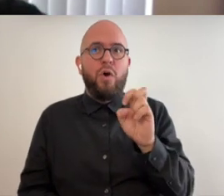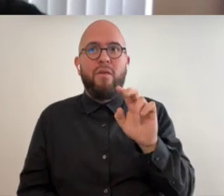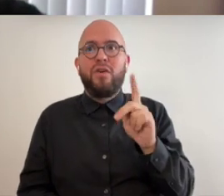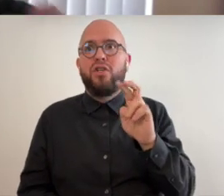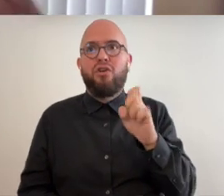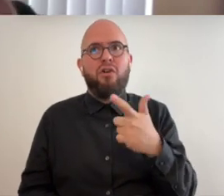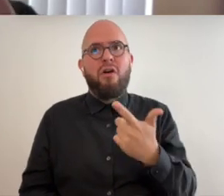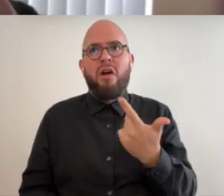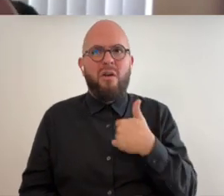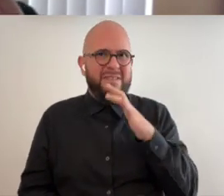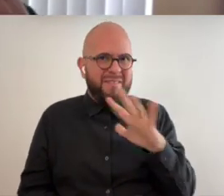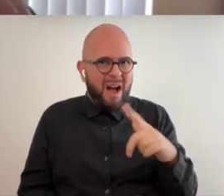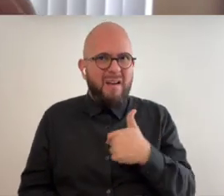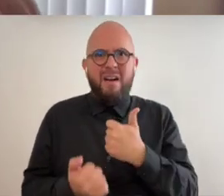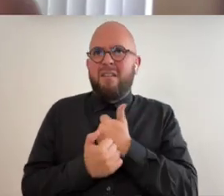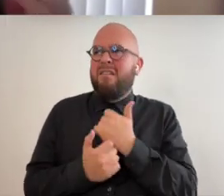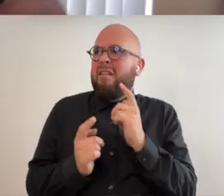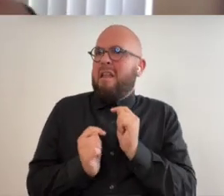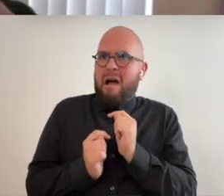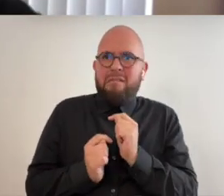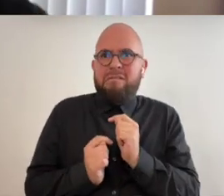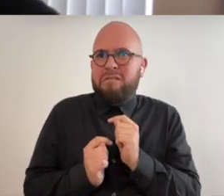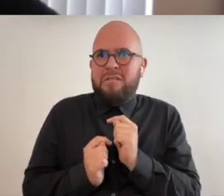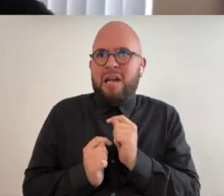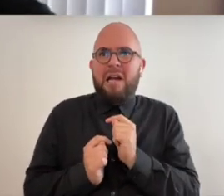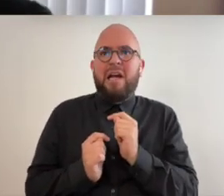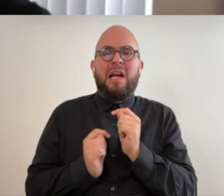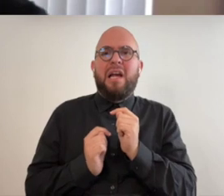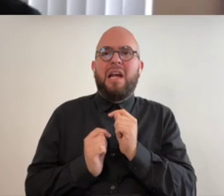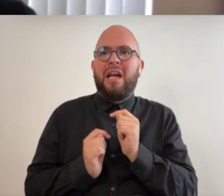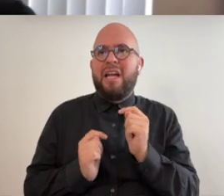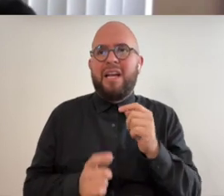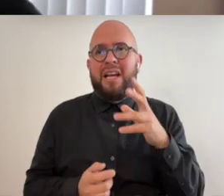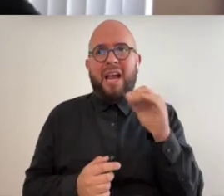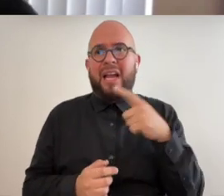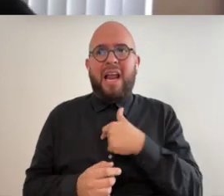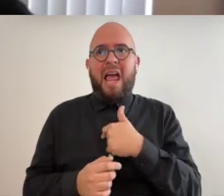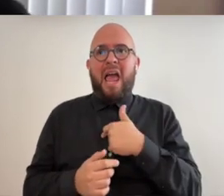and i i wore the grooves out on that thing and for sister with cannons